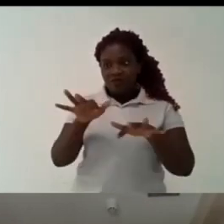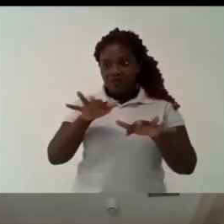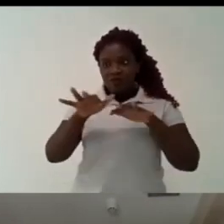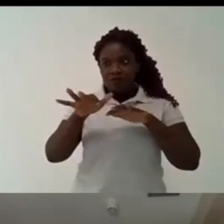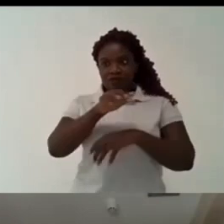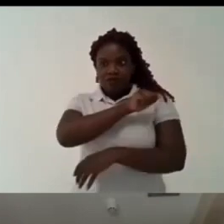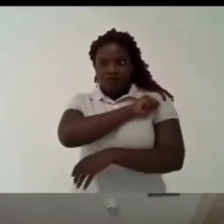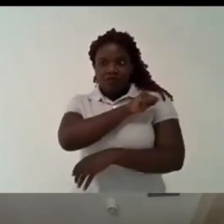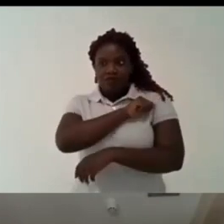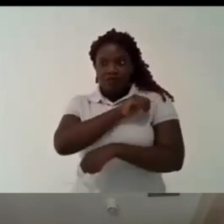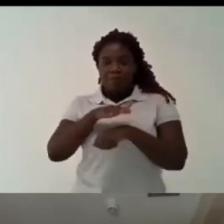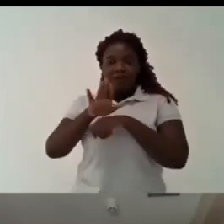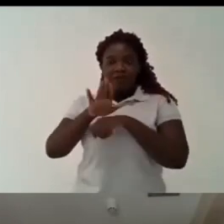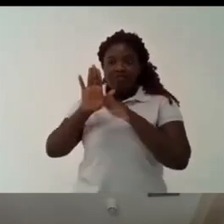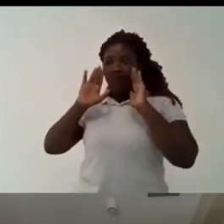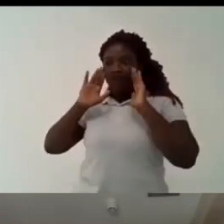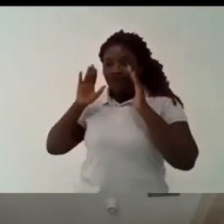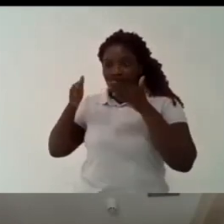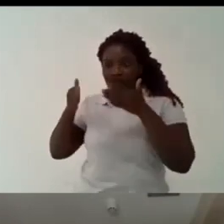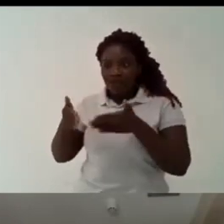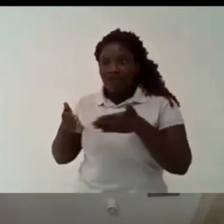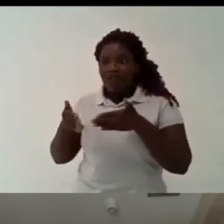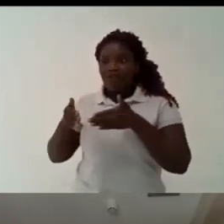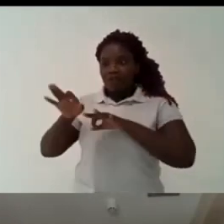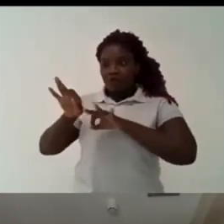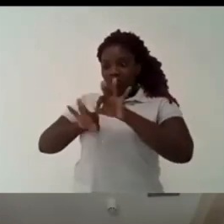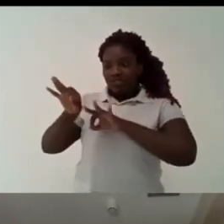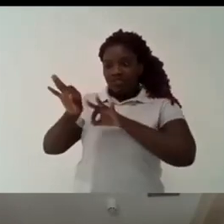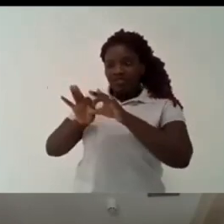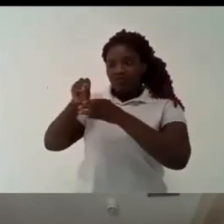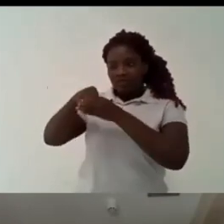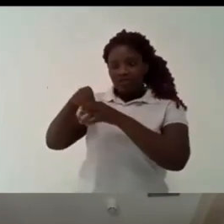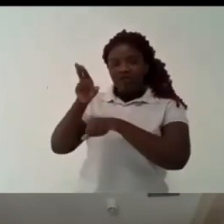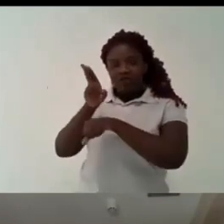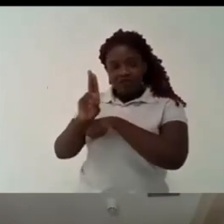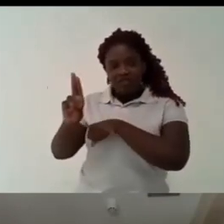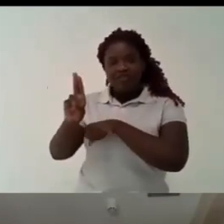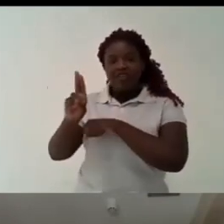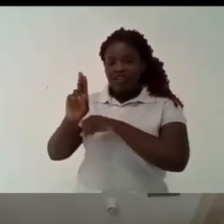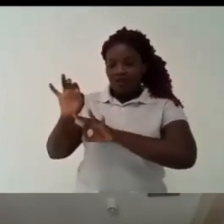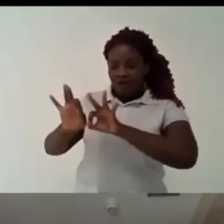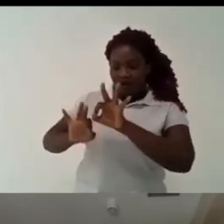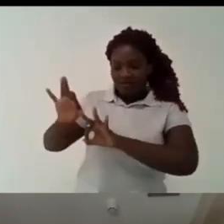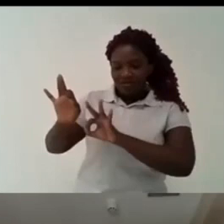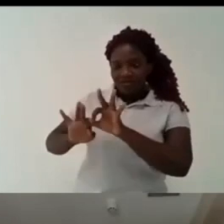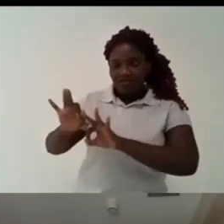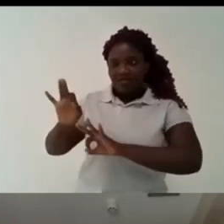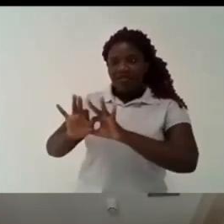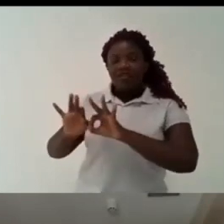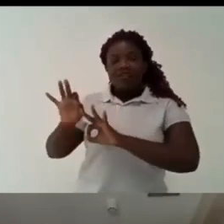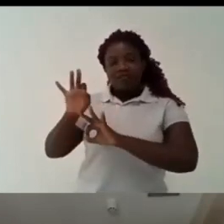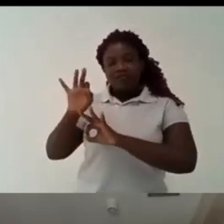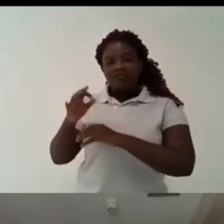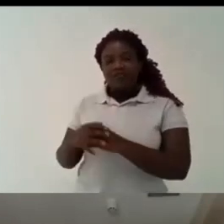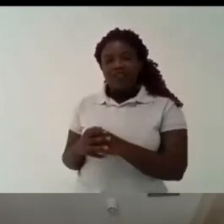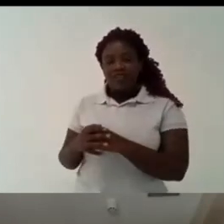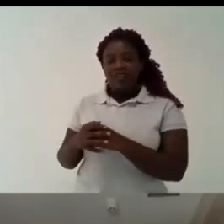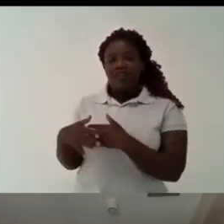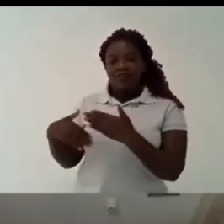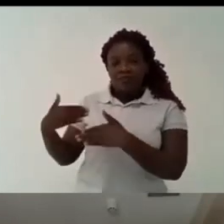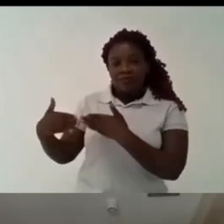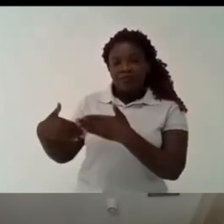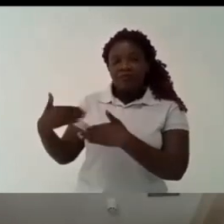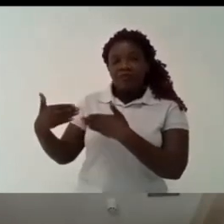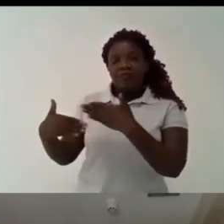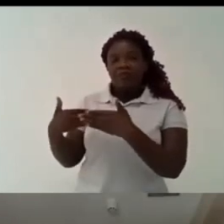and at that point uh i actually uh was not paying attention that much but what i saw of the student